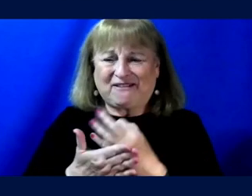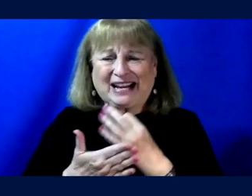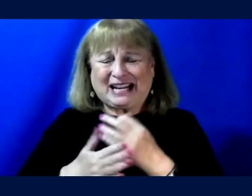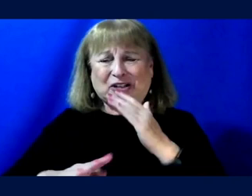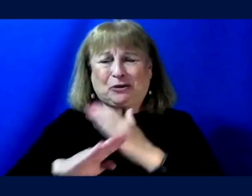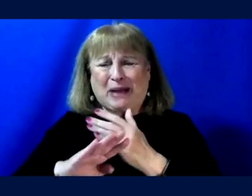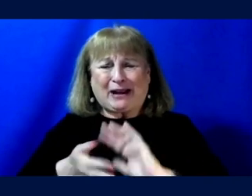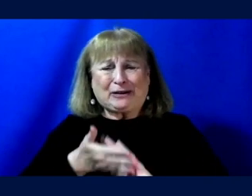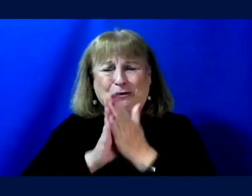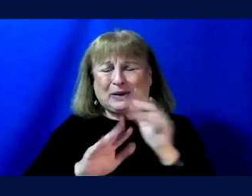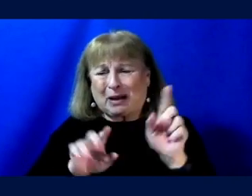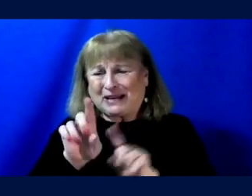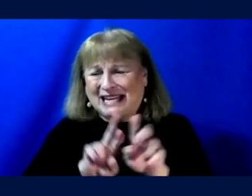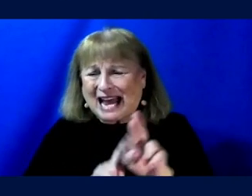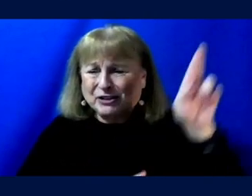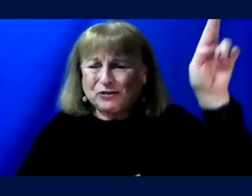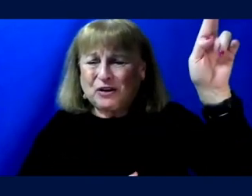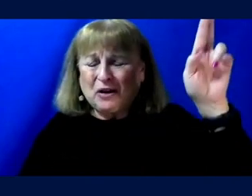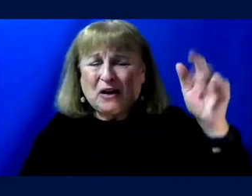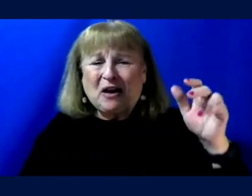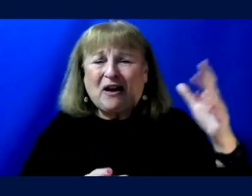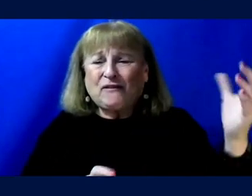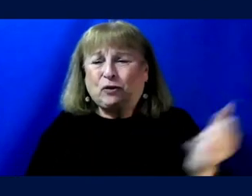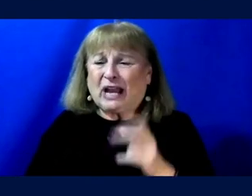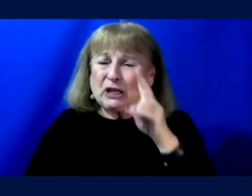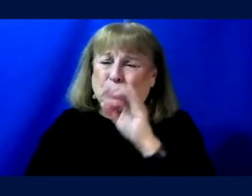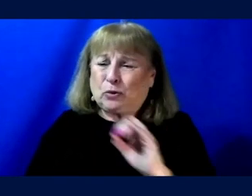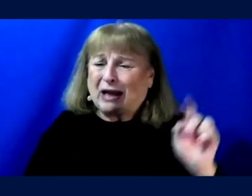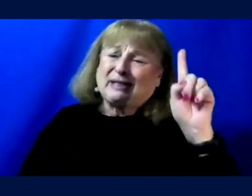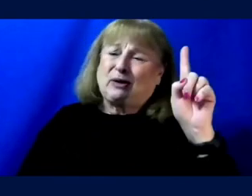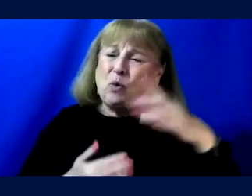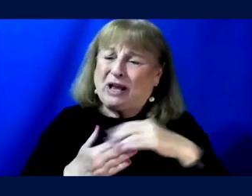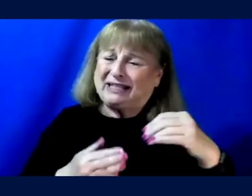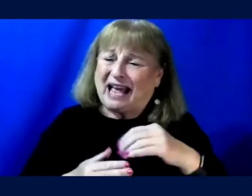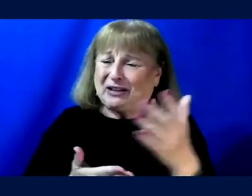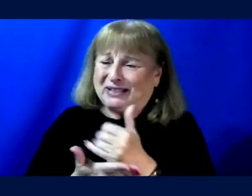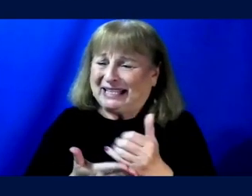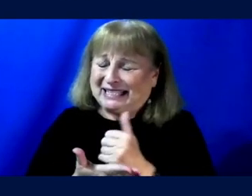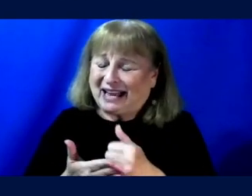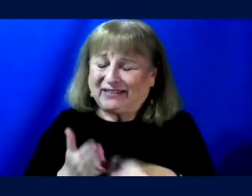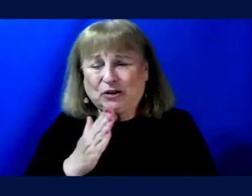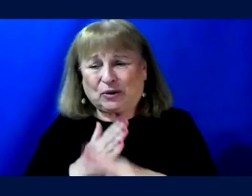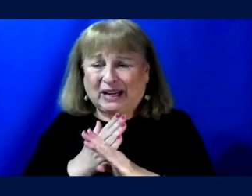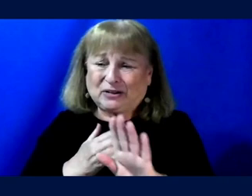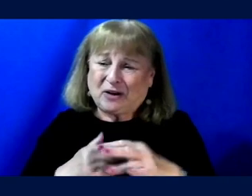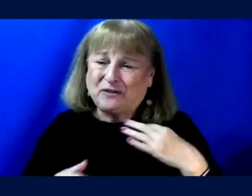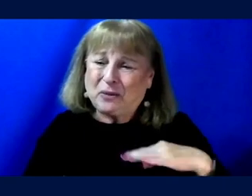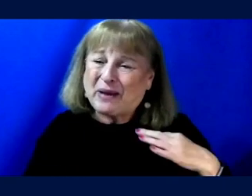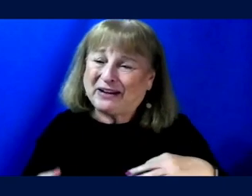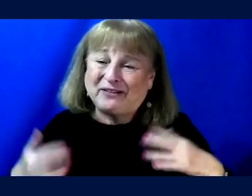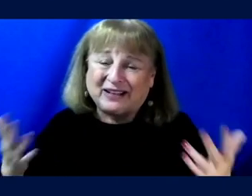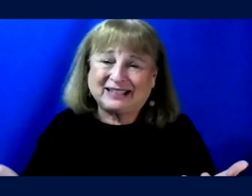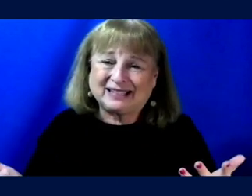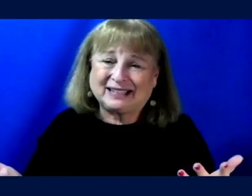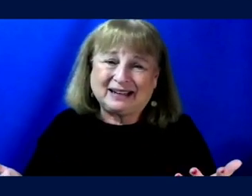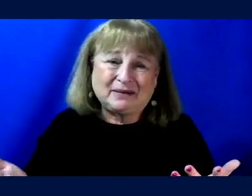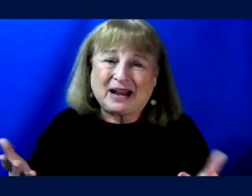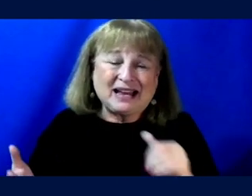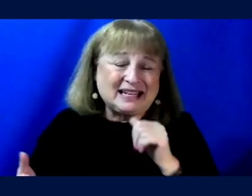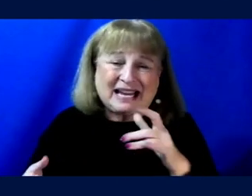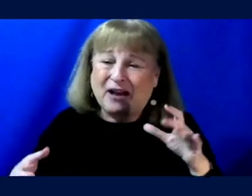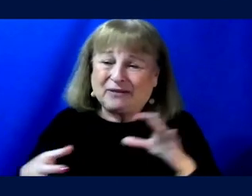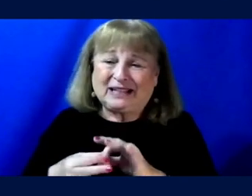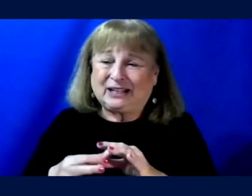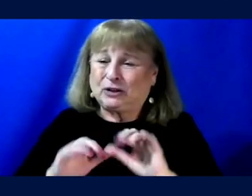to becoming an astronaut, because if you get $2,001 in salary, you are now kicked off, uh, your benefits. It, it might have nothing to do with how you